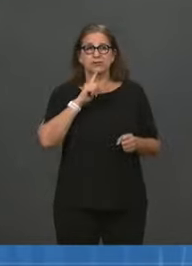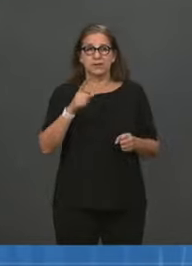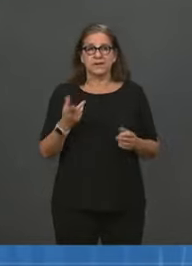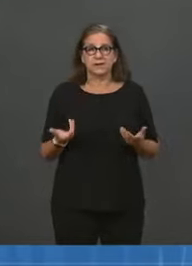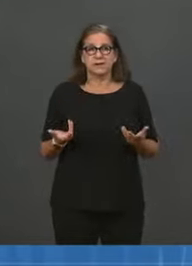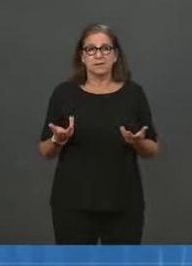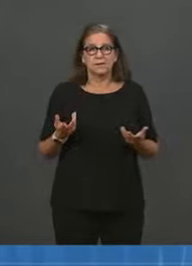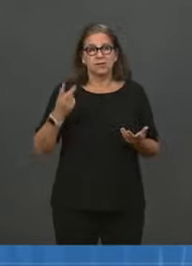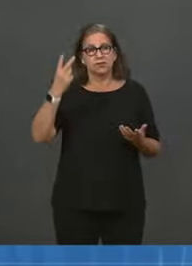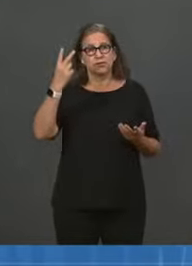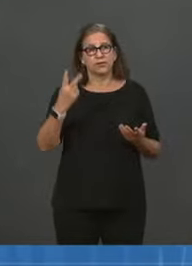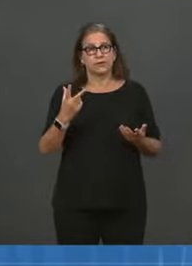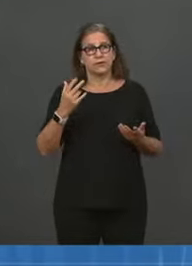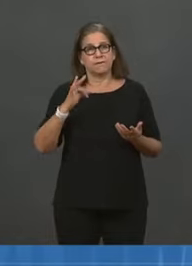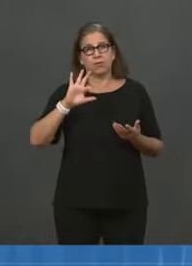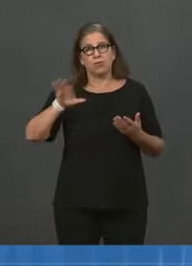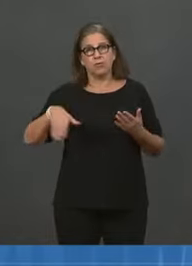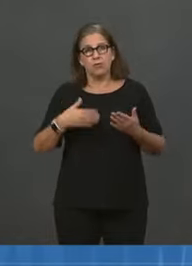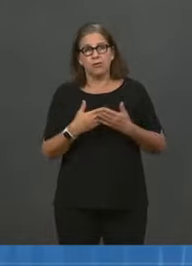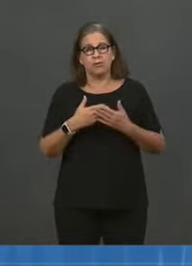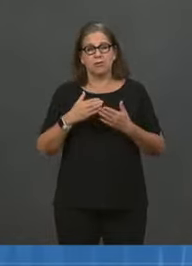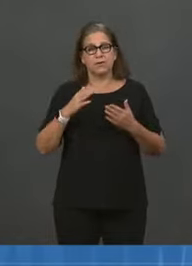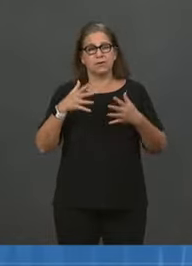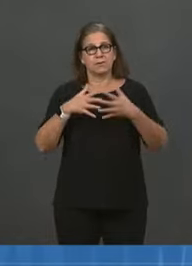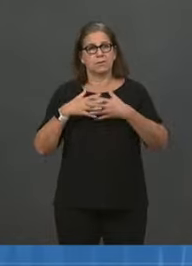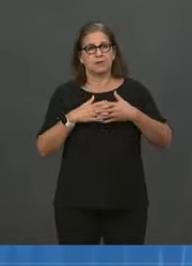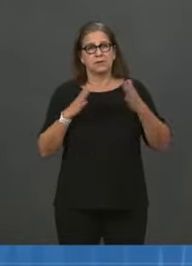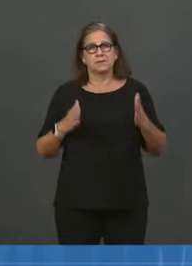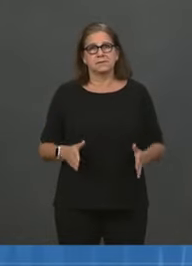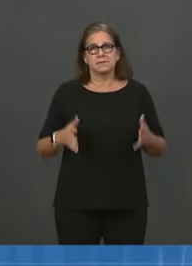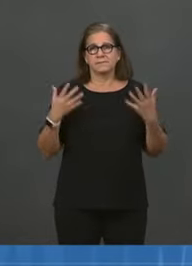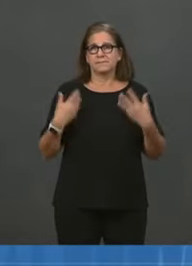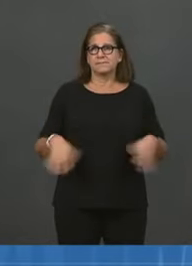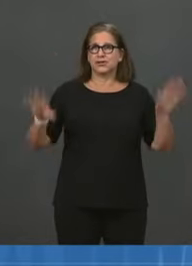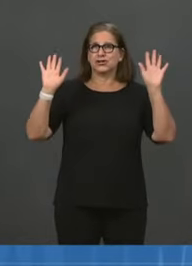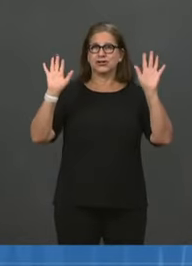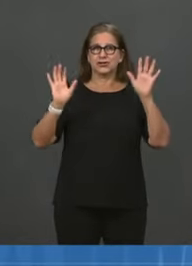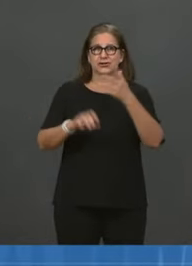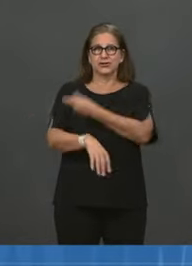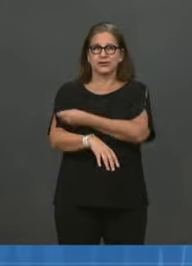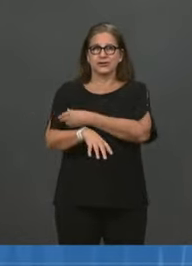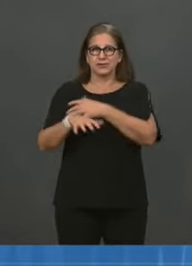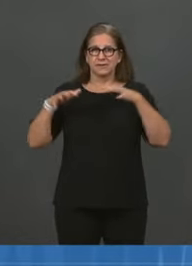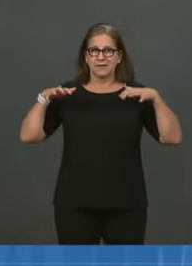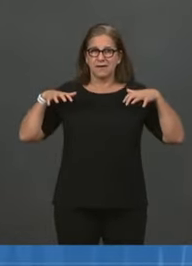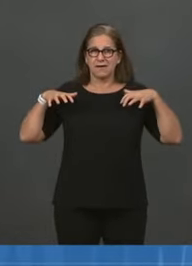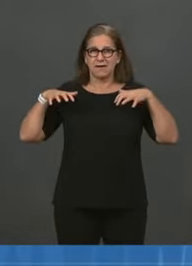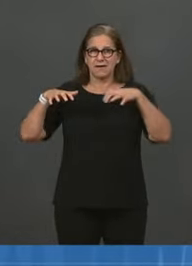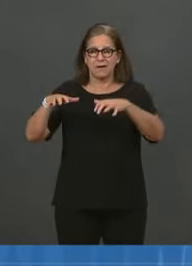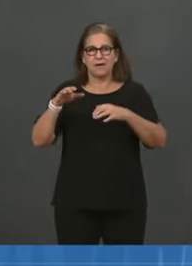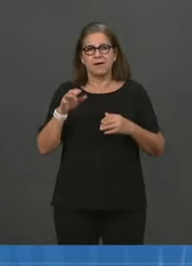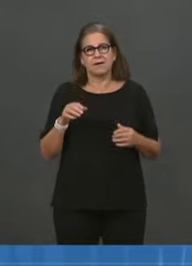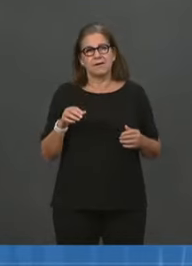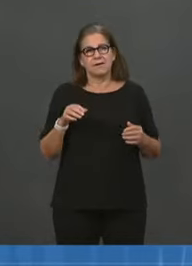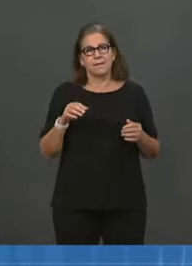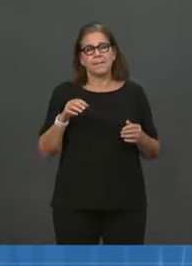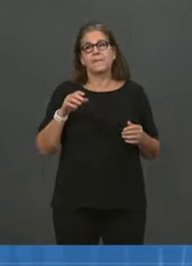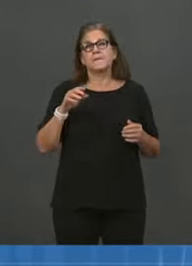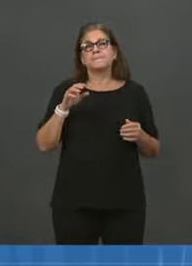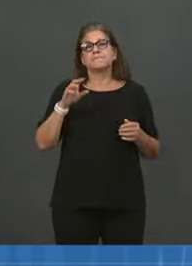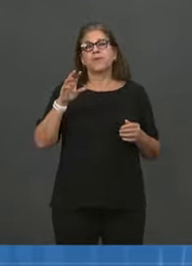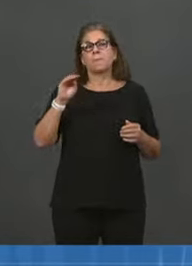This includes over 60 million vaccinated with Moderna and J&J, on top of the 60 million vaccinated with Pfizer.